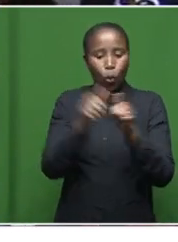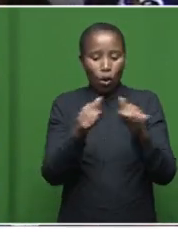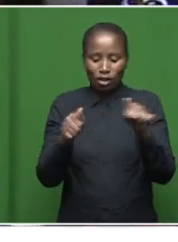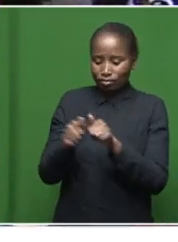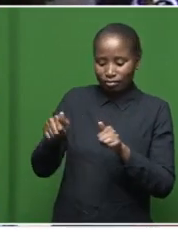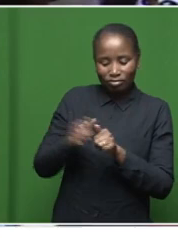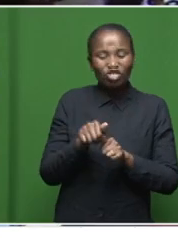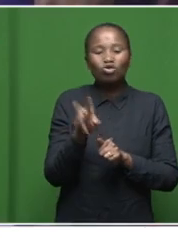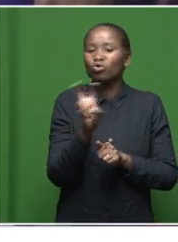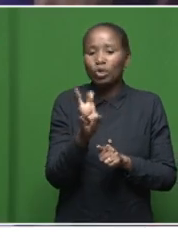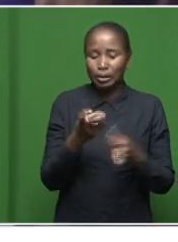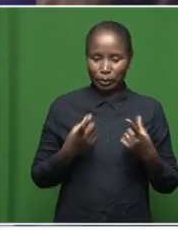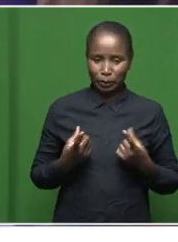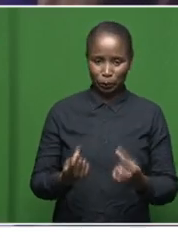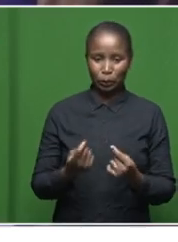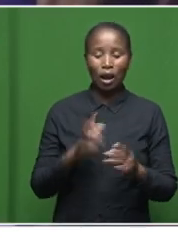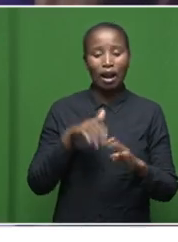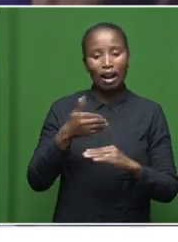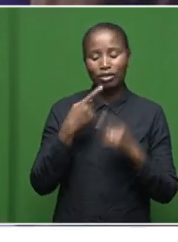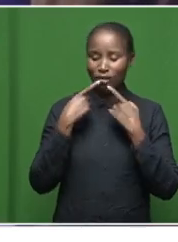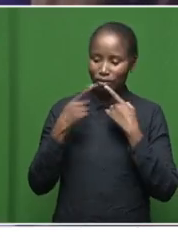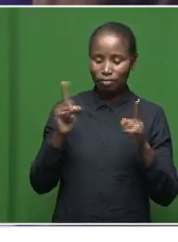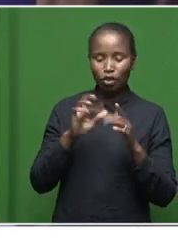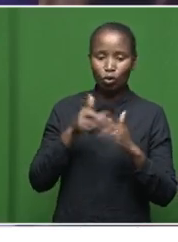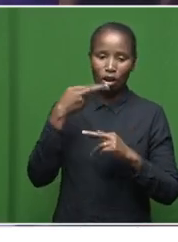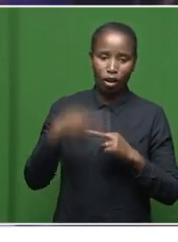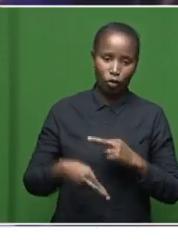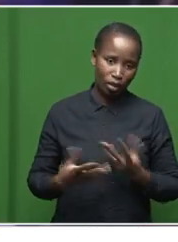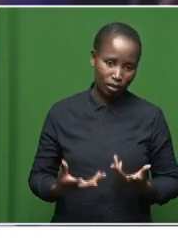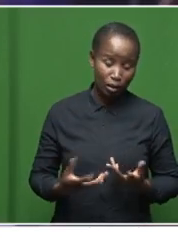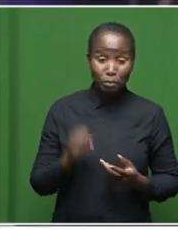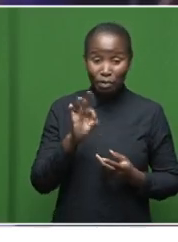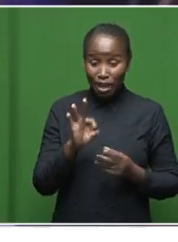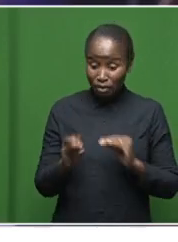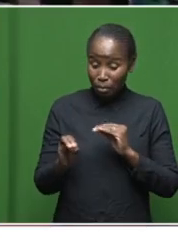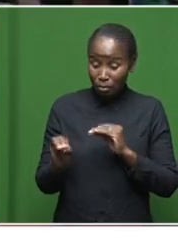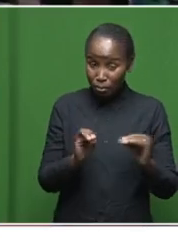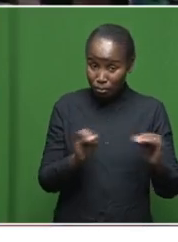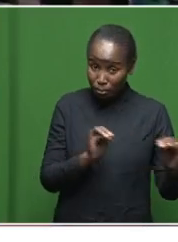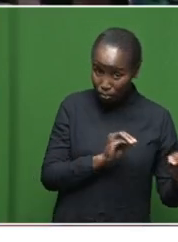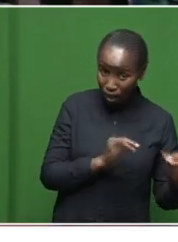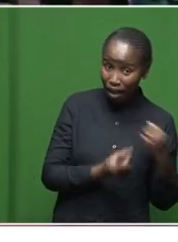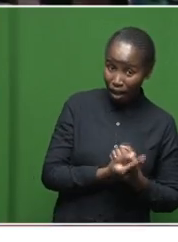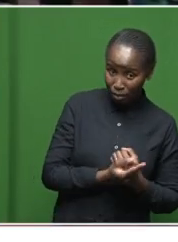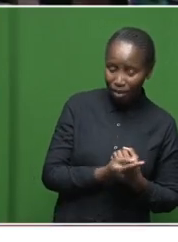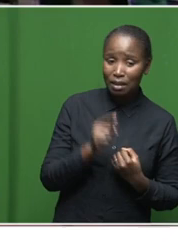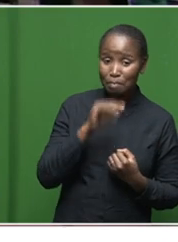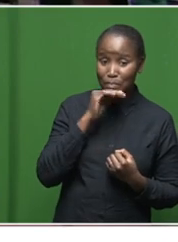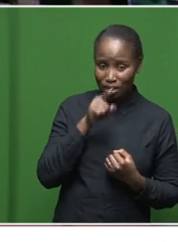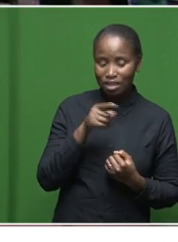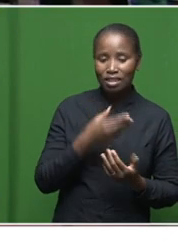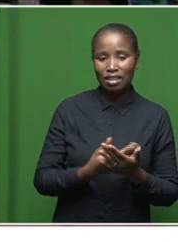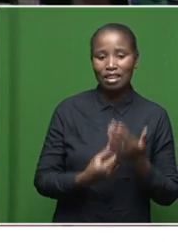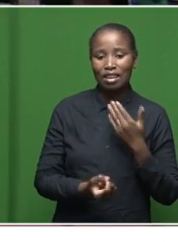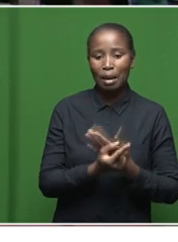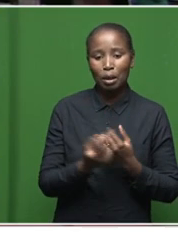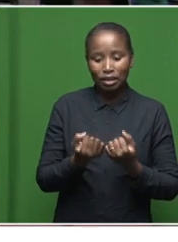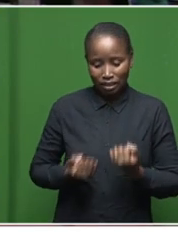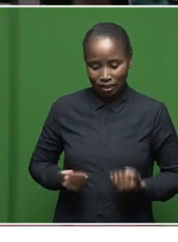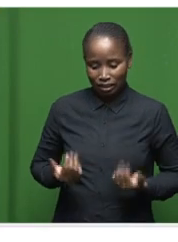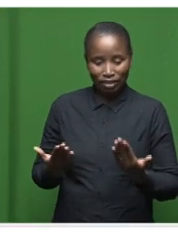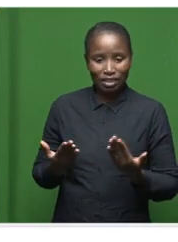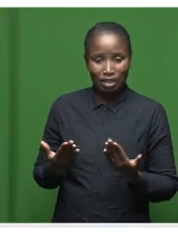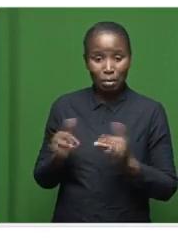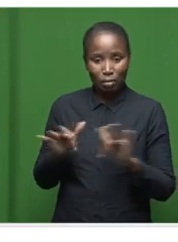pronouncement of the election results. If this process is delayed, it may also stall the dissemination of services to